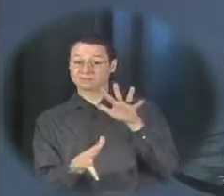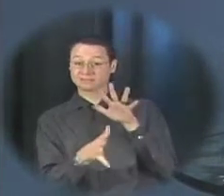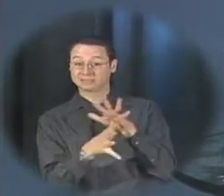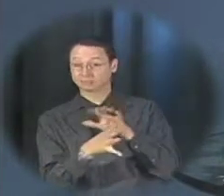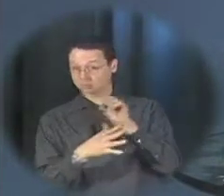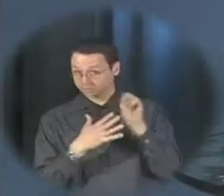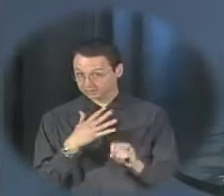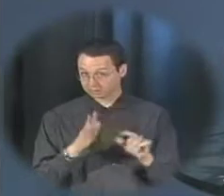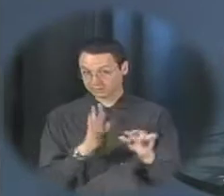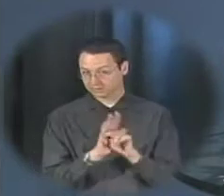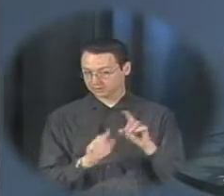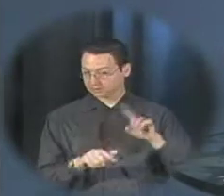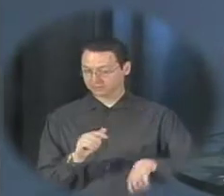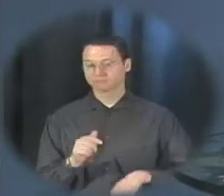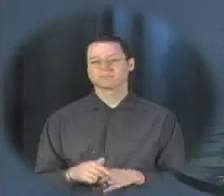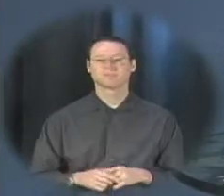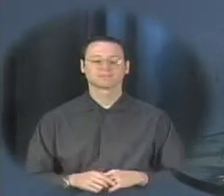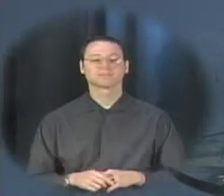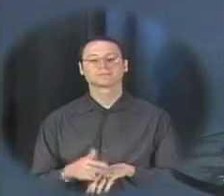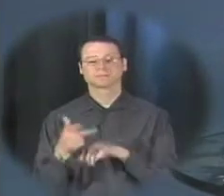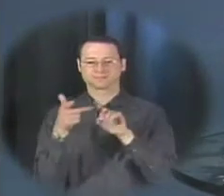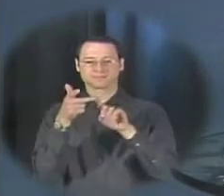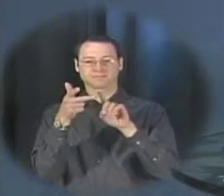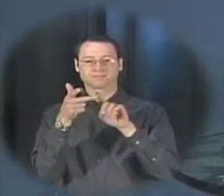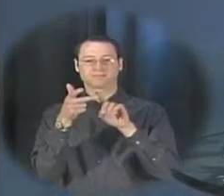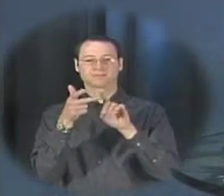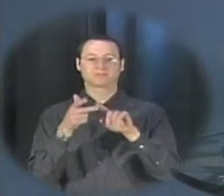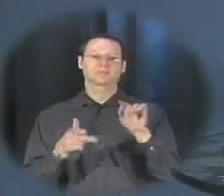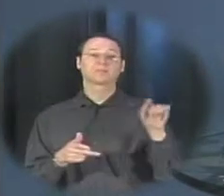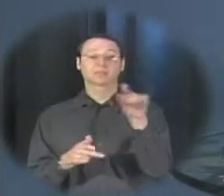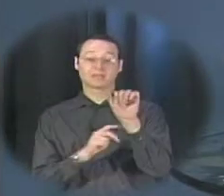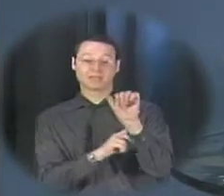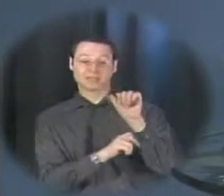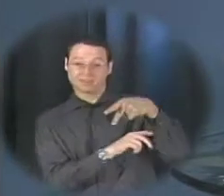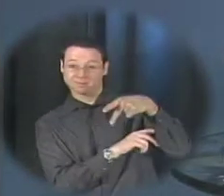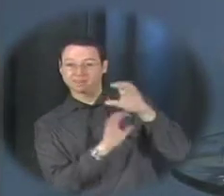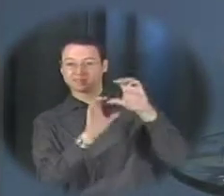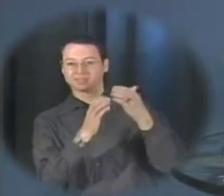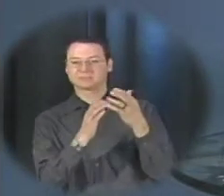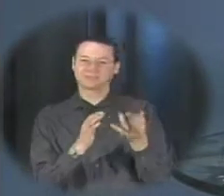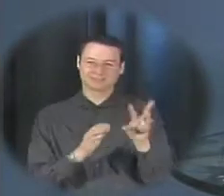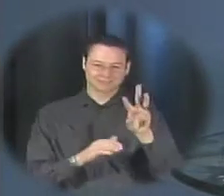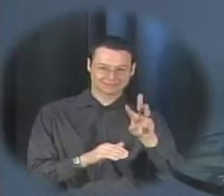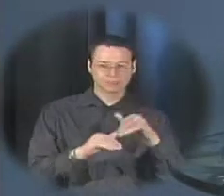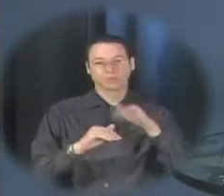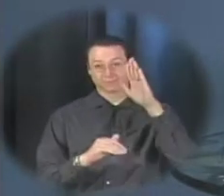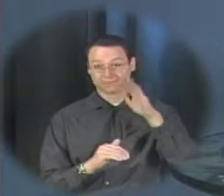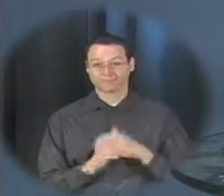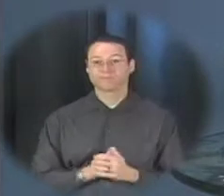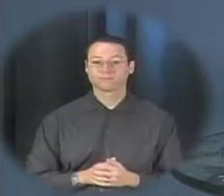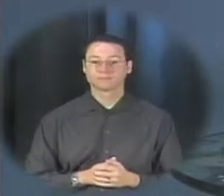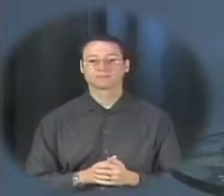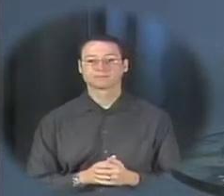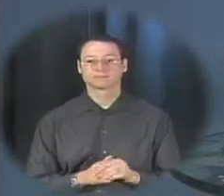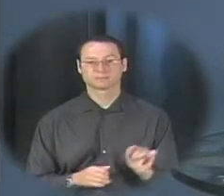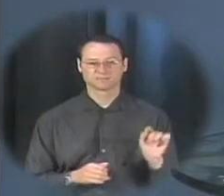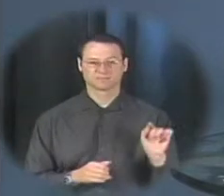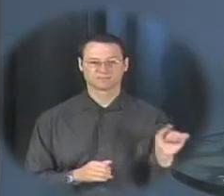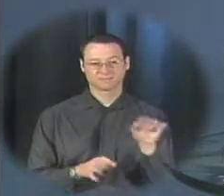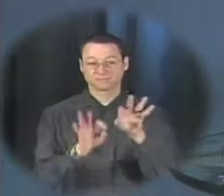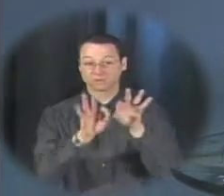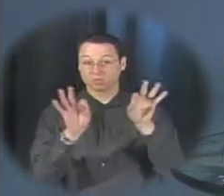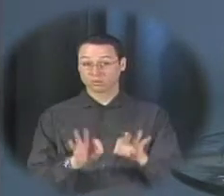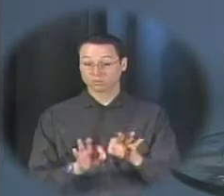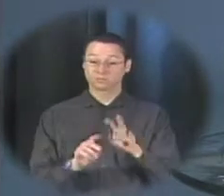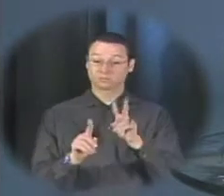grades third six or more advanced placement credits either completed or in process distinguished scholar forms are